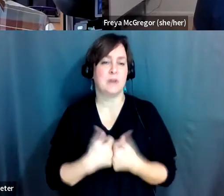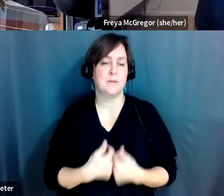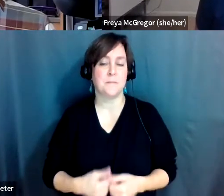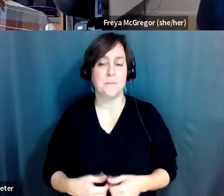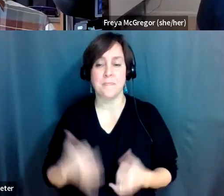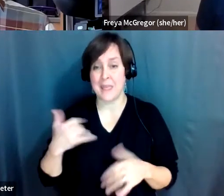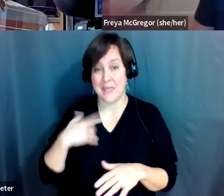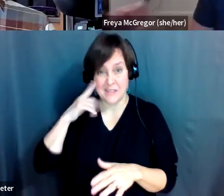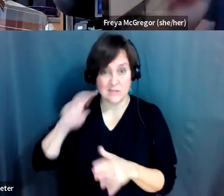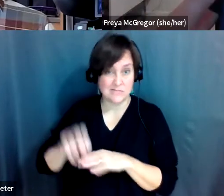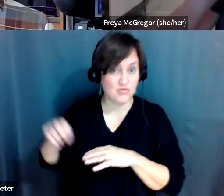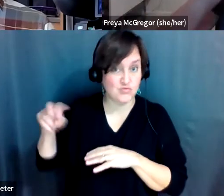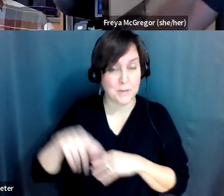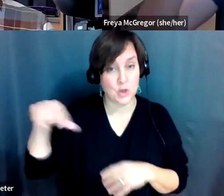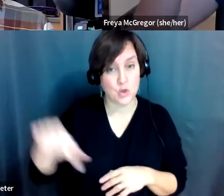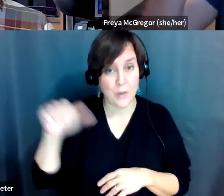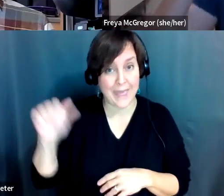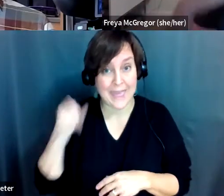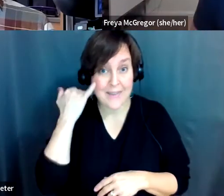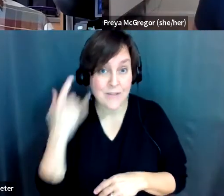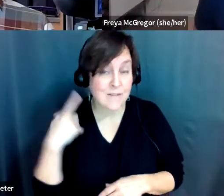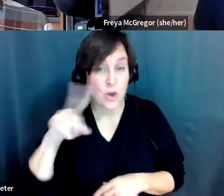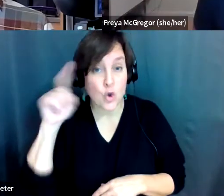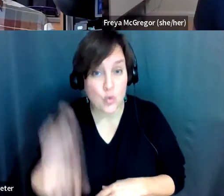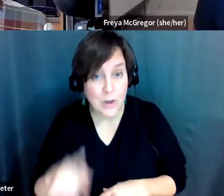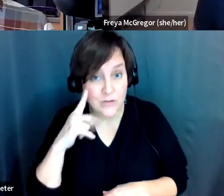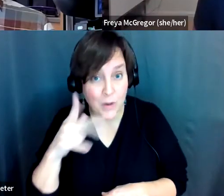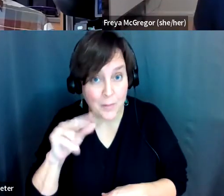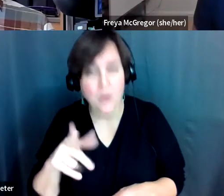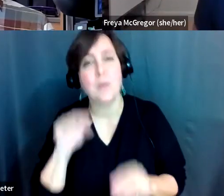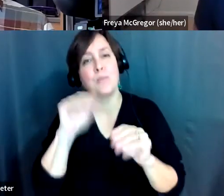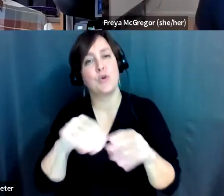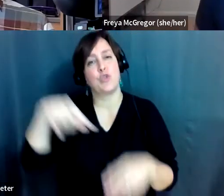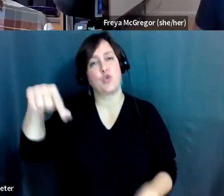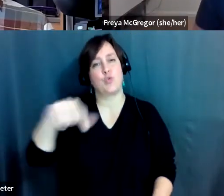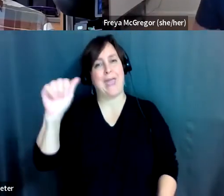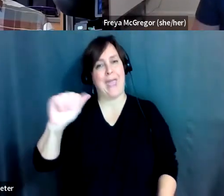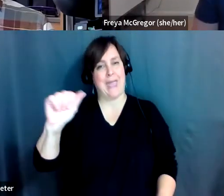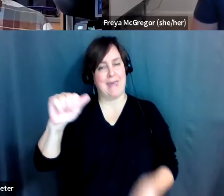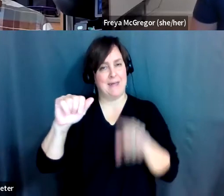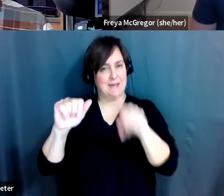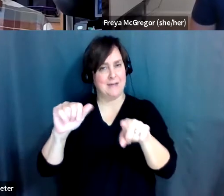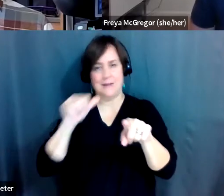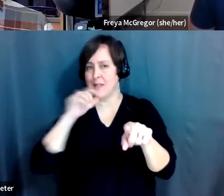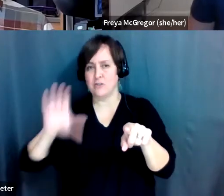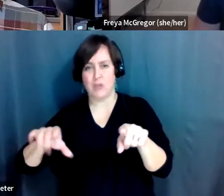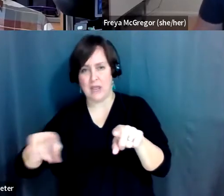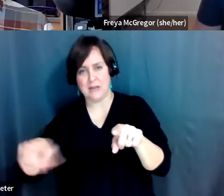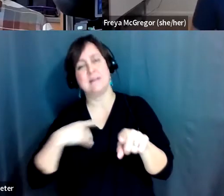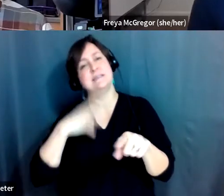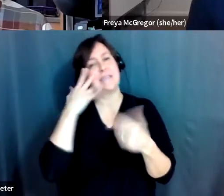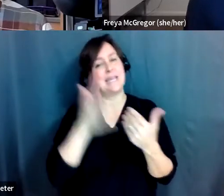into the Q and A. Folks, if you have a question for Paul, please stick it in the Q and A box so that I can see it easily.